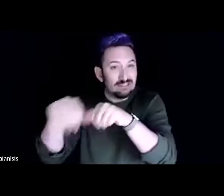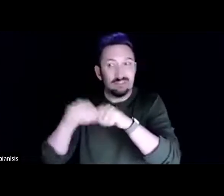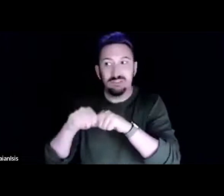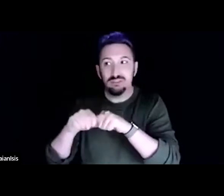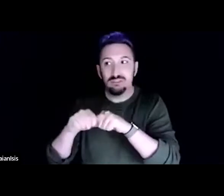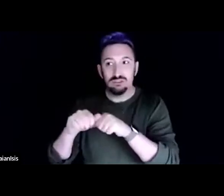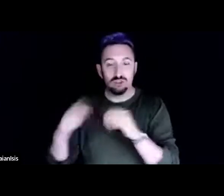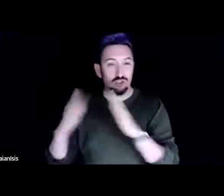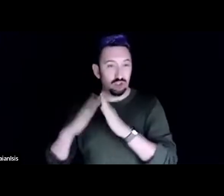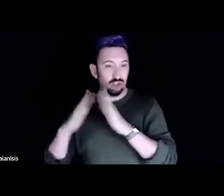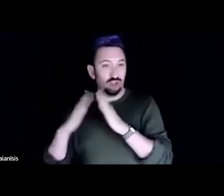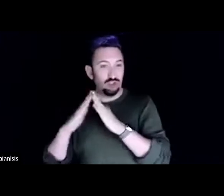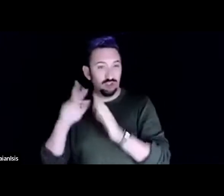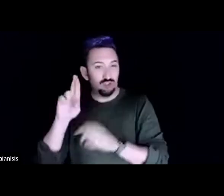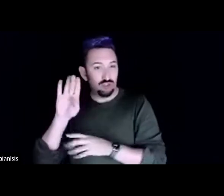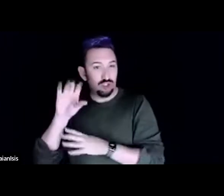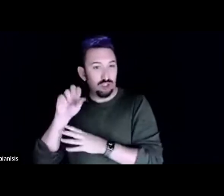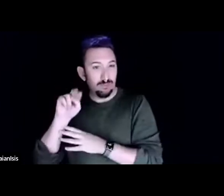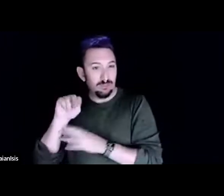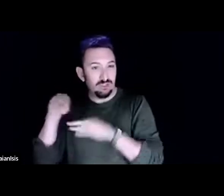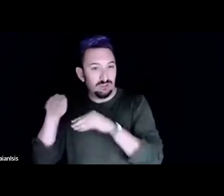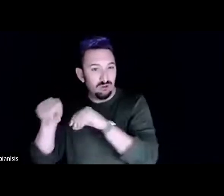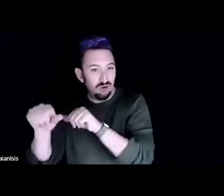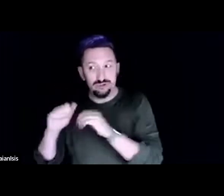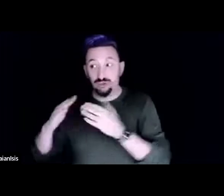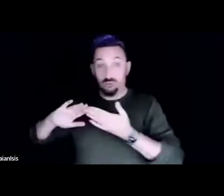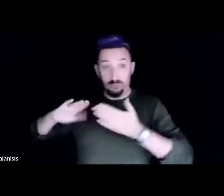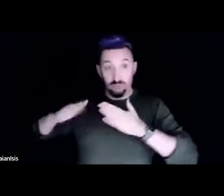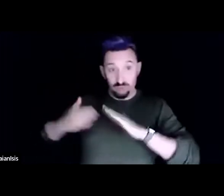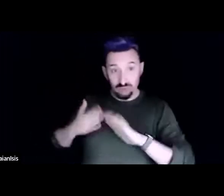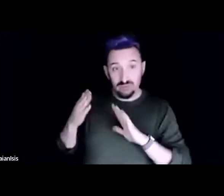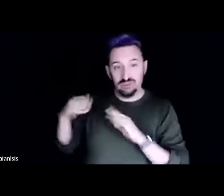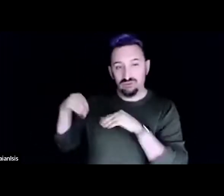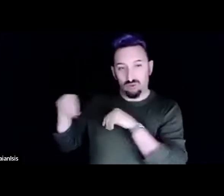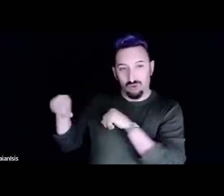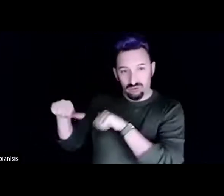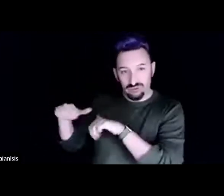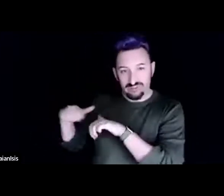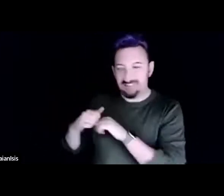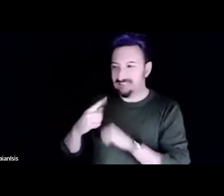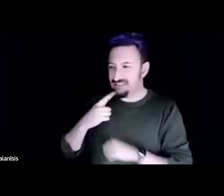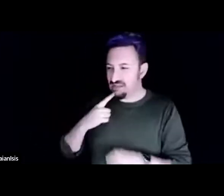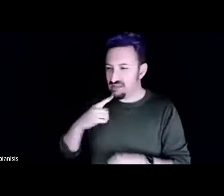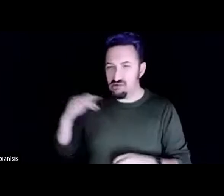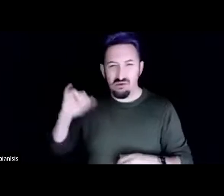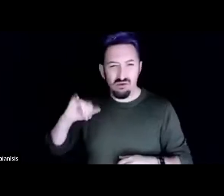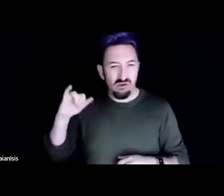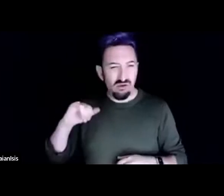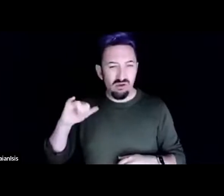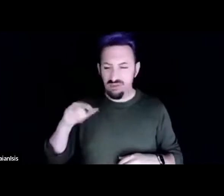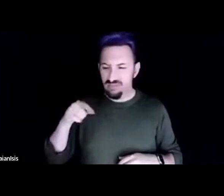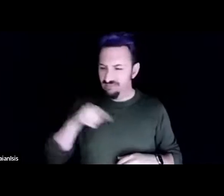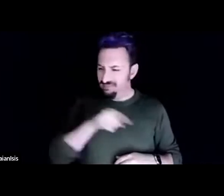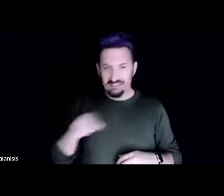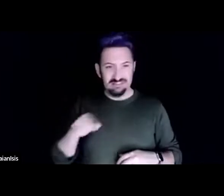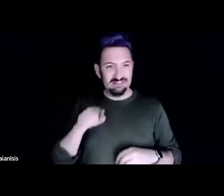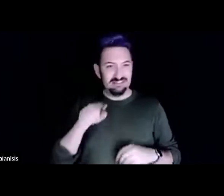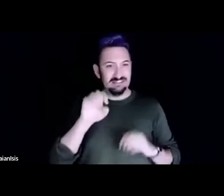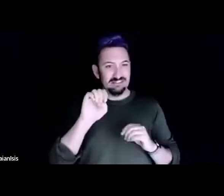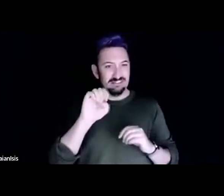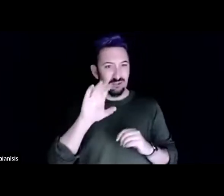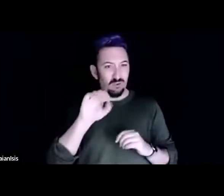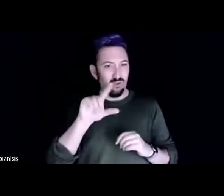and also more and more beginning to say, well, these ecological principles work pretty well in creating